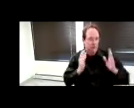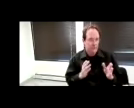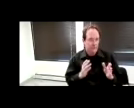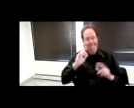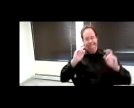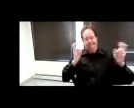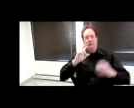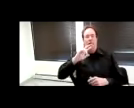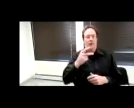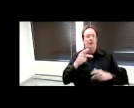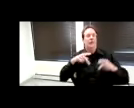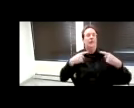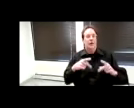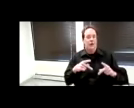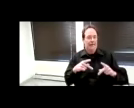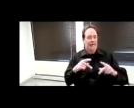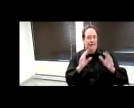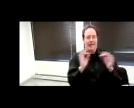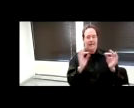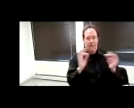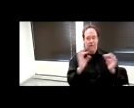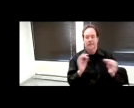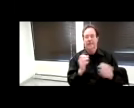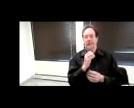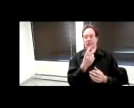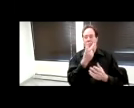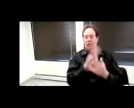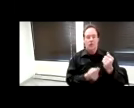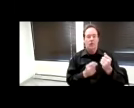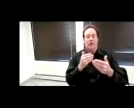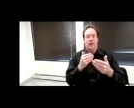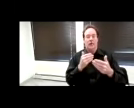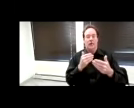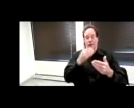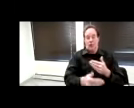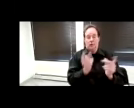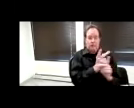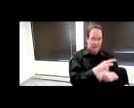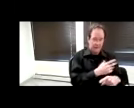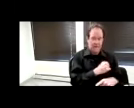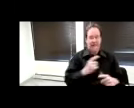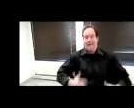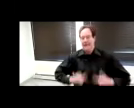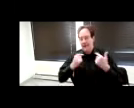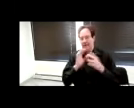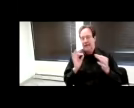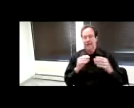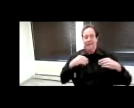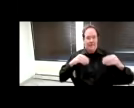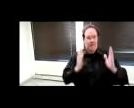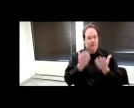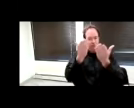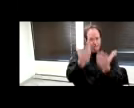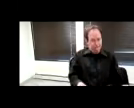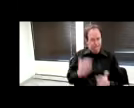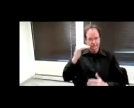captioning. So, both post-production and live captioning vendors are listed here. Just